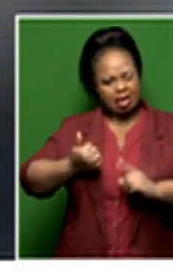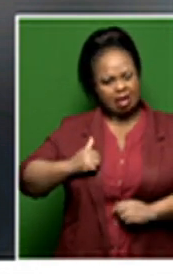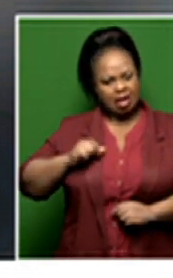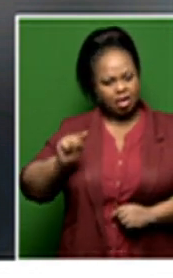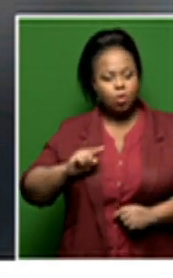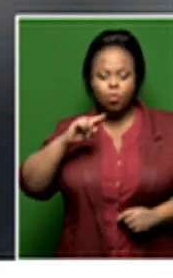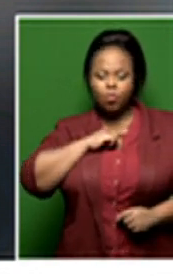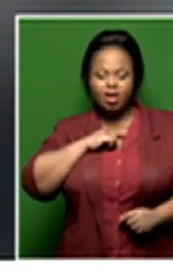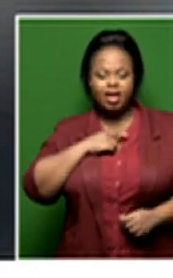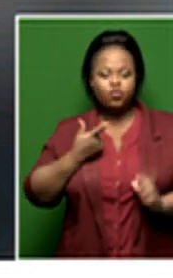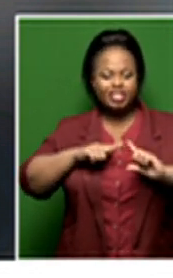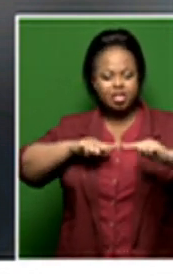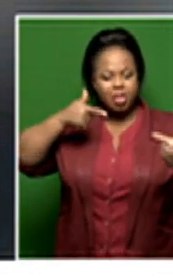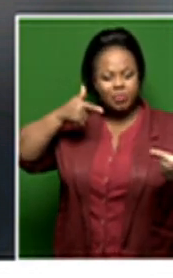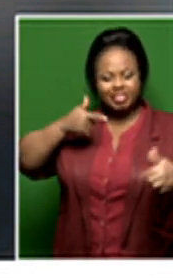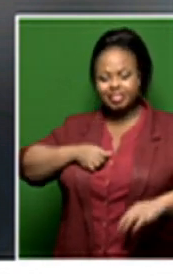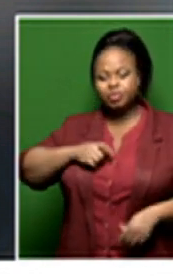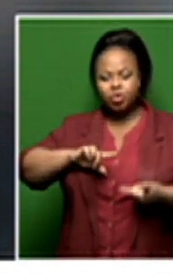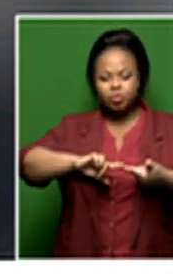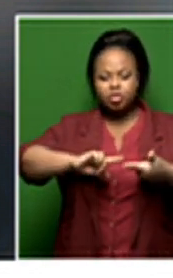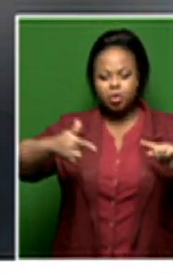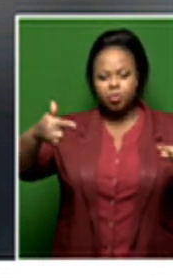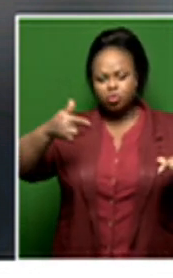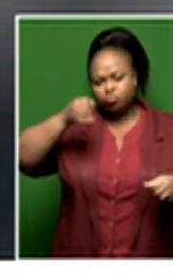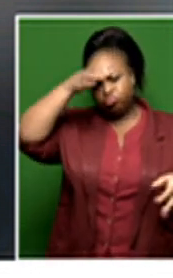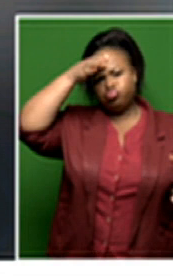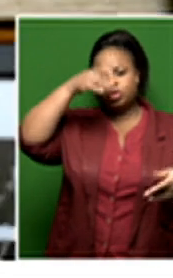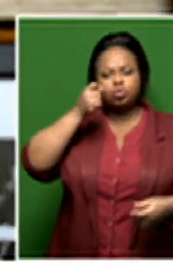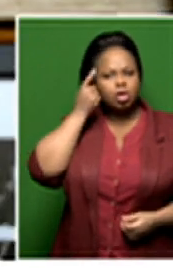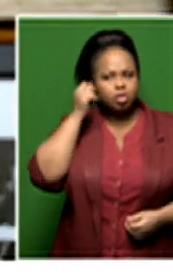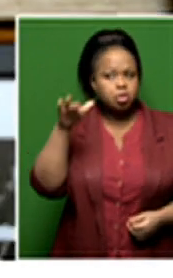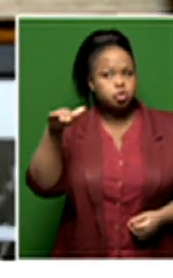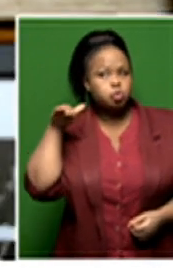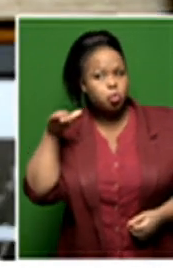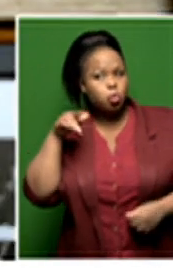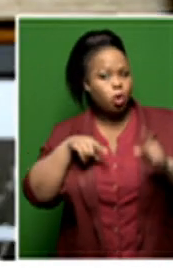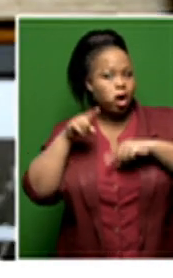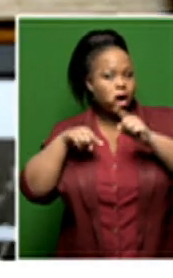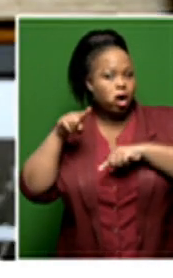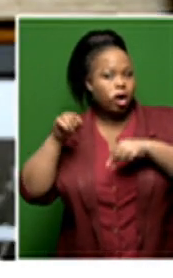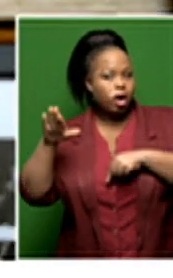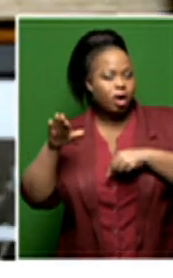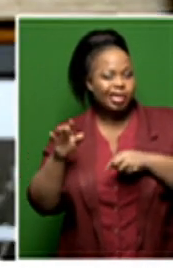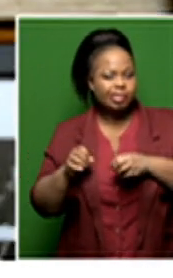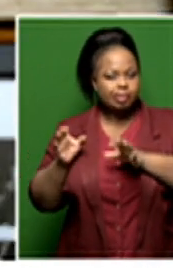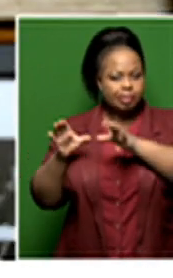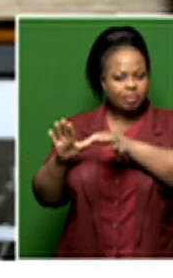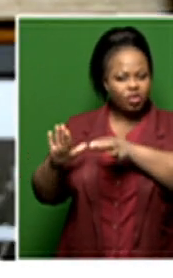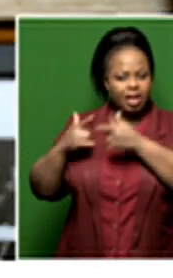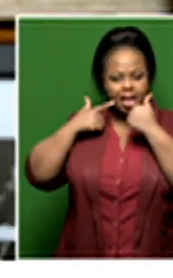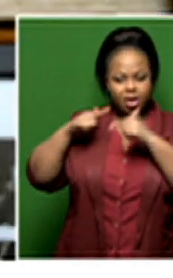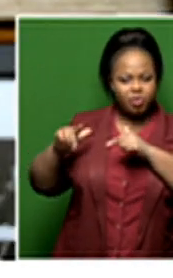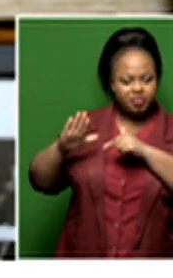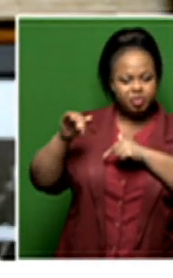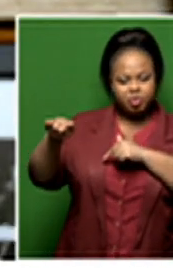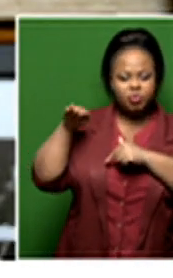a linguist. So he understood the Zulu, the dynamics and the mechanics of the Zulu